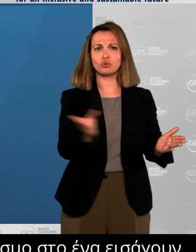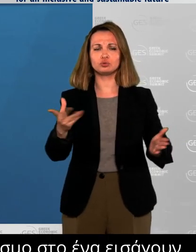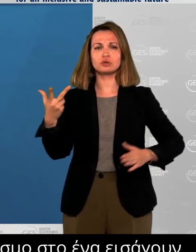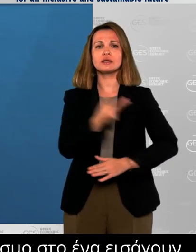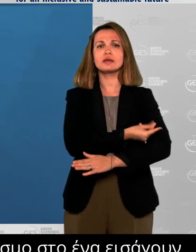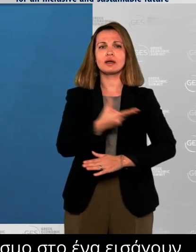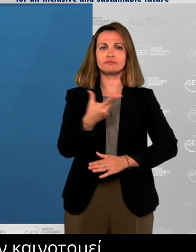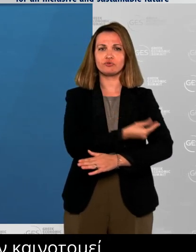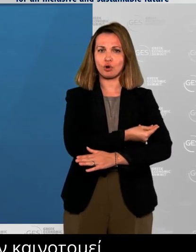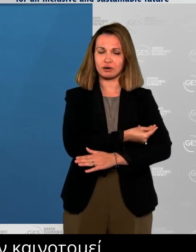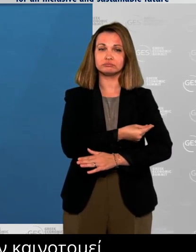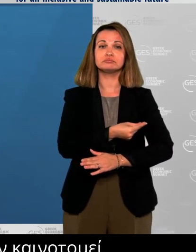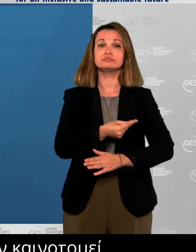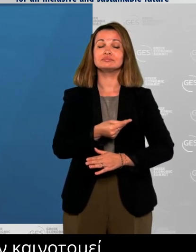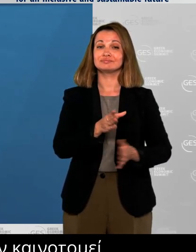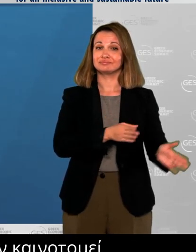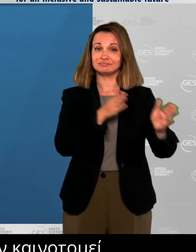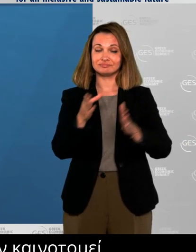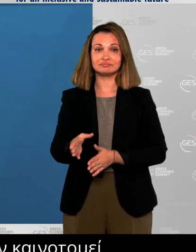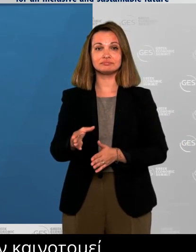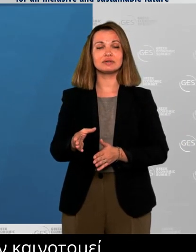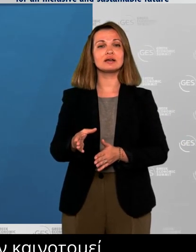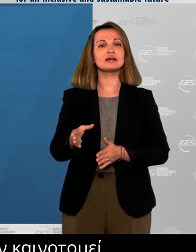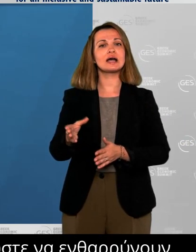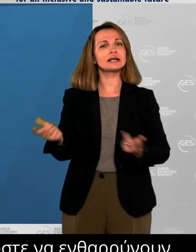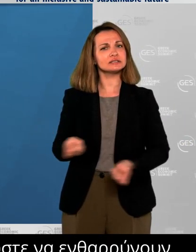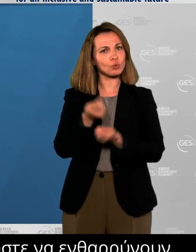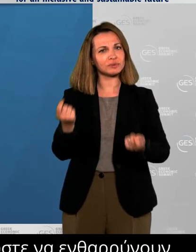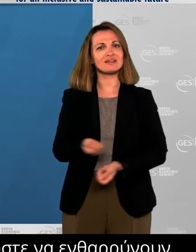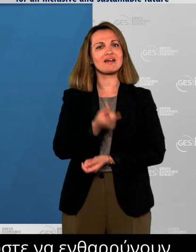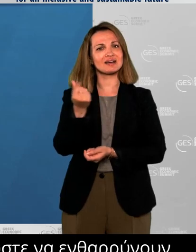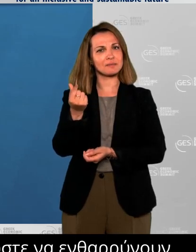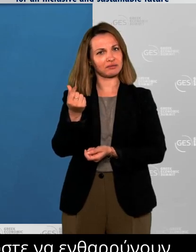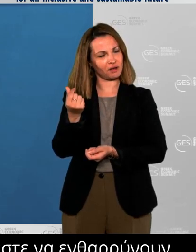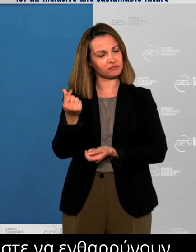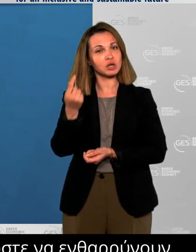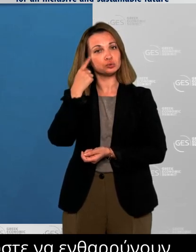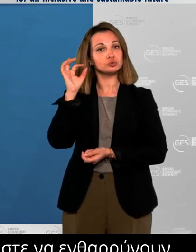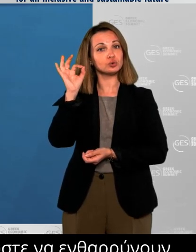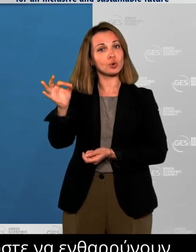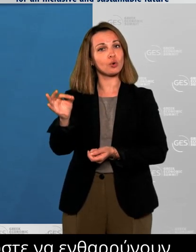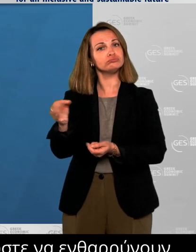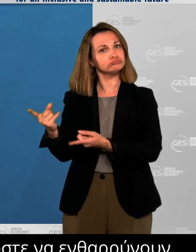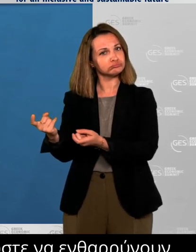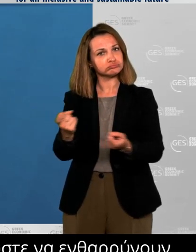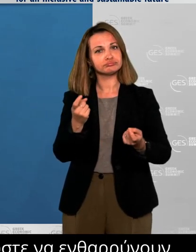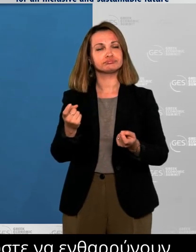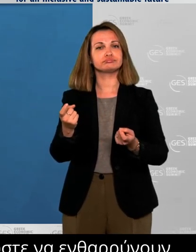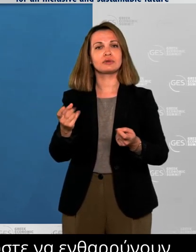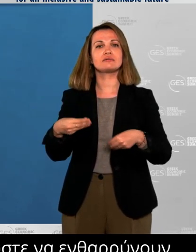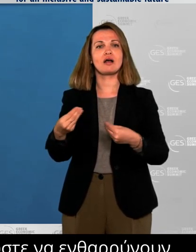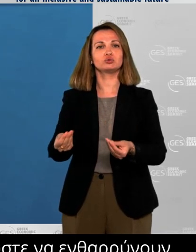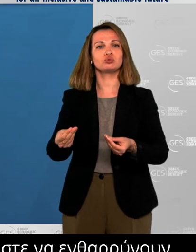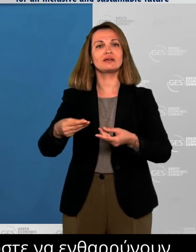citizens to go out and get vaccinated. And I also want to thank the Greek government for being a European leader in opening up to American